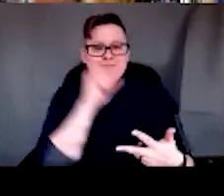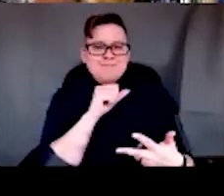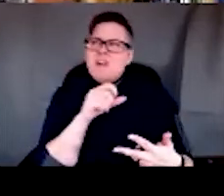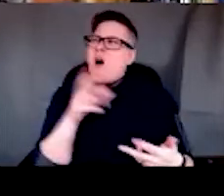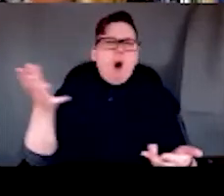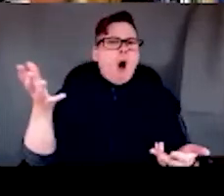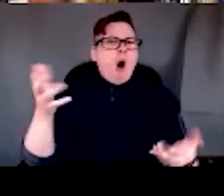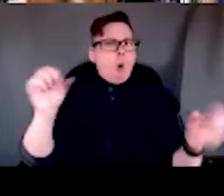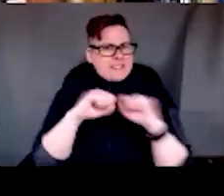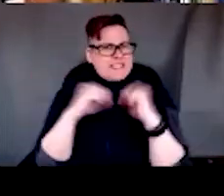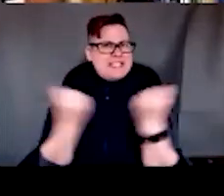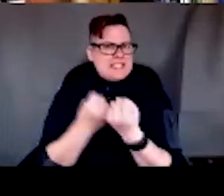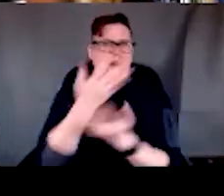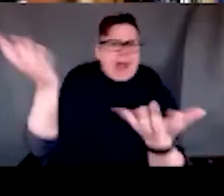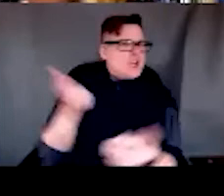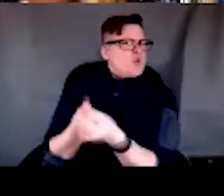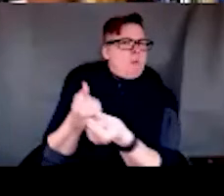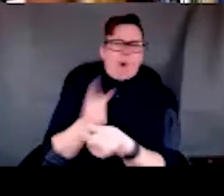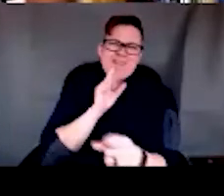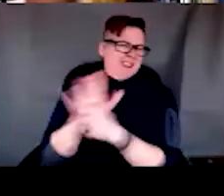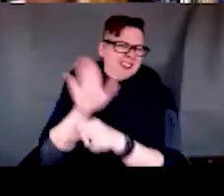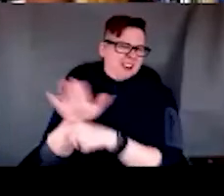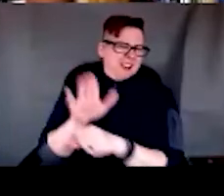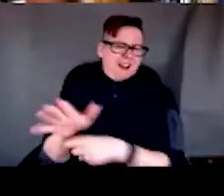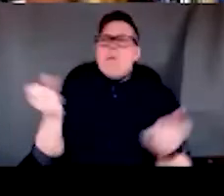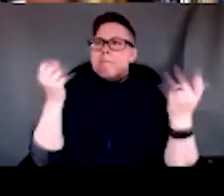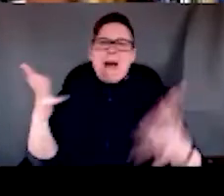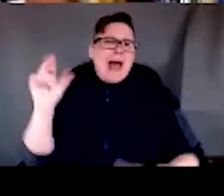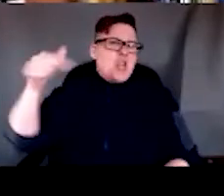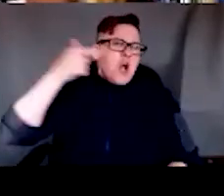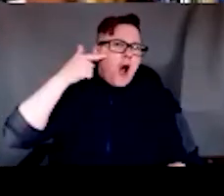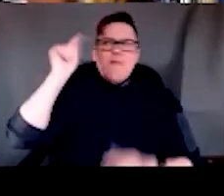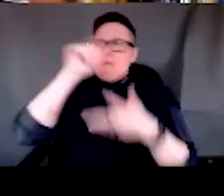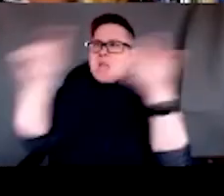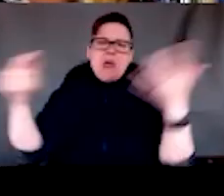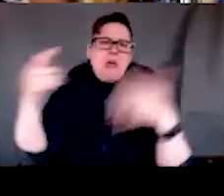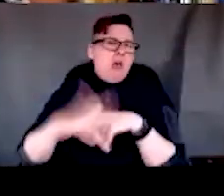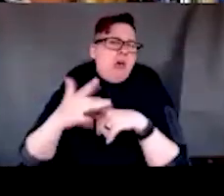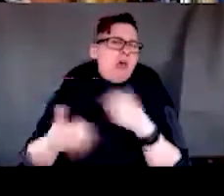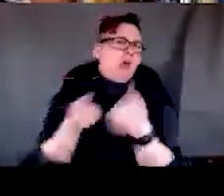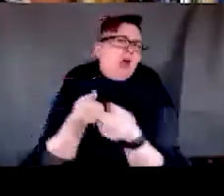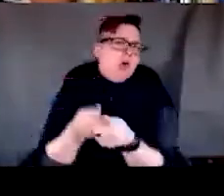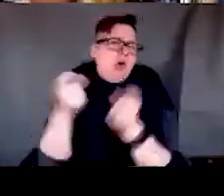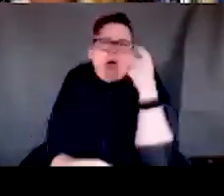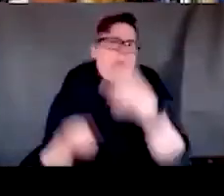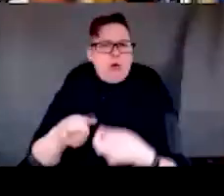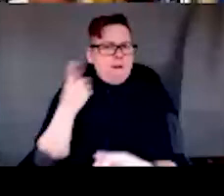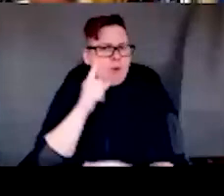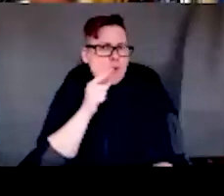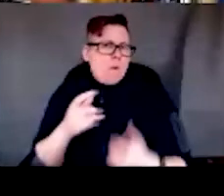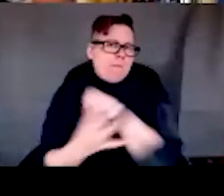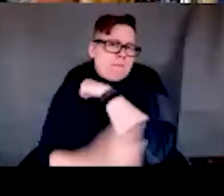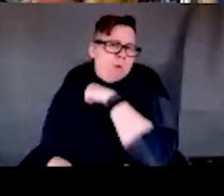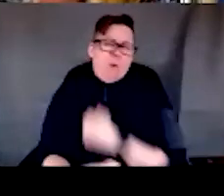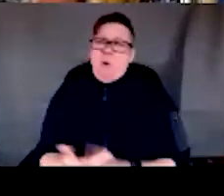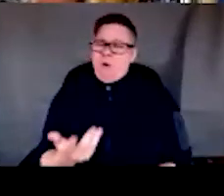does enough to support poor people, that there's already a lot of government subsidies available for people living in poverty, that we